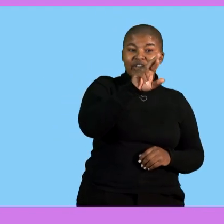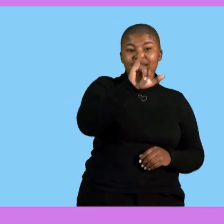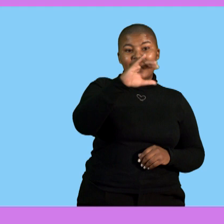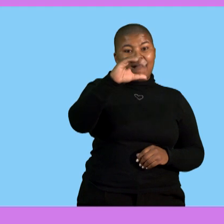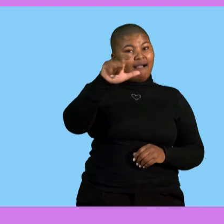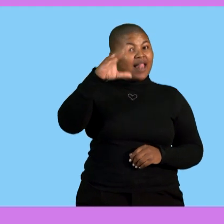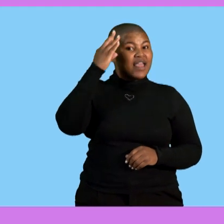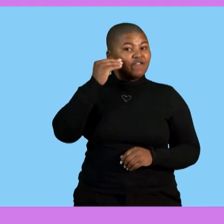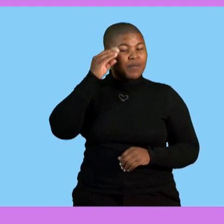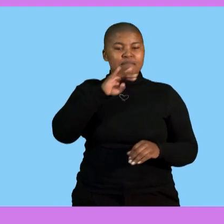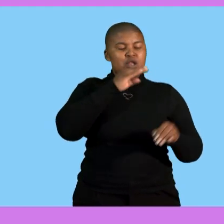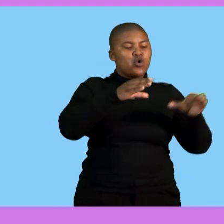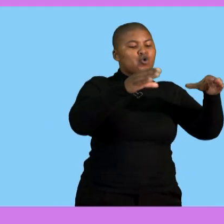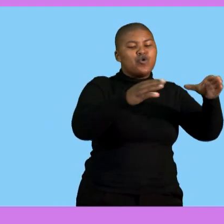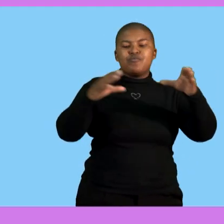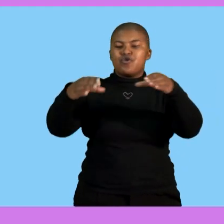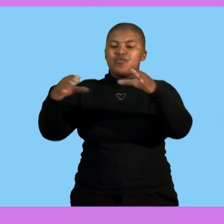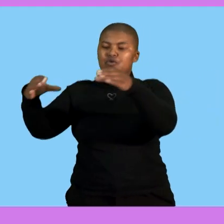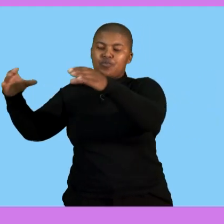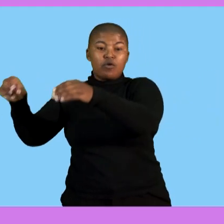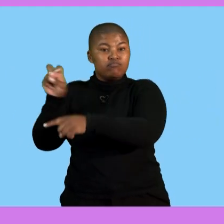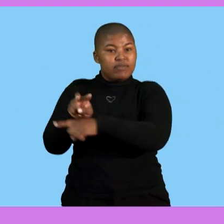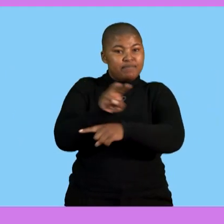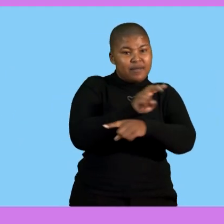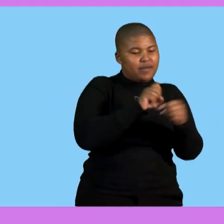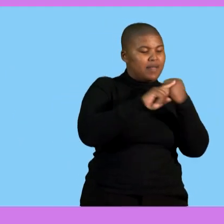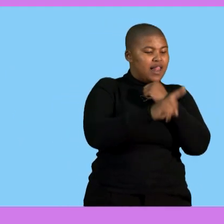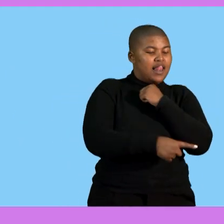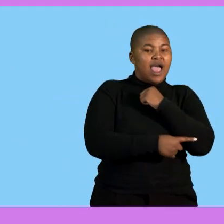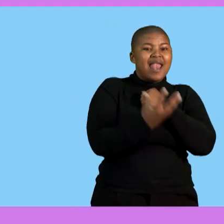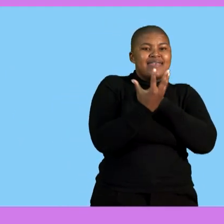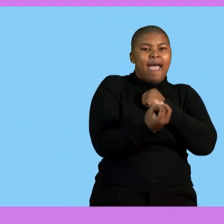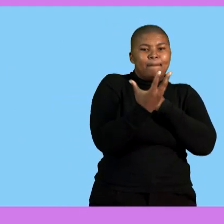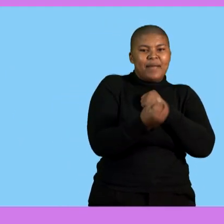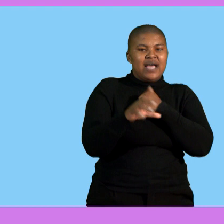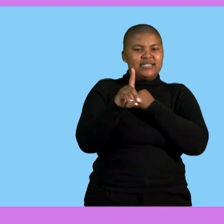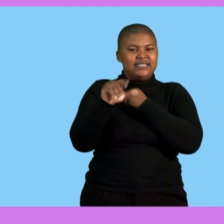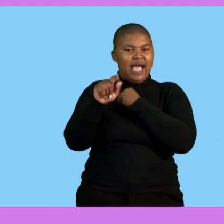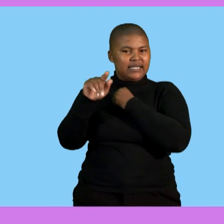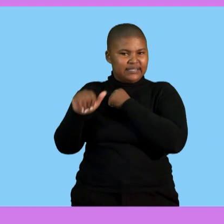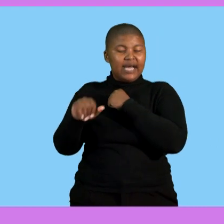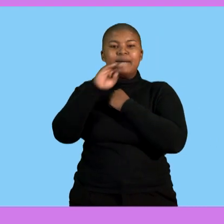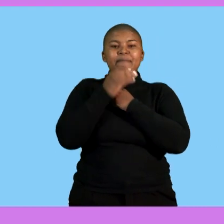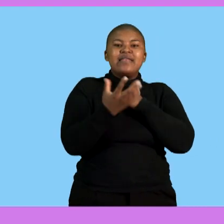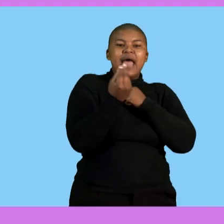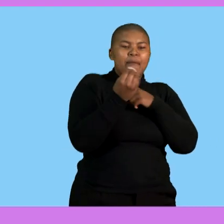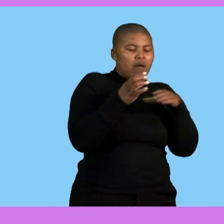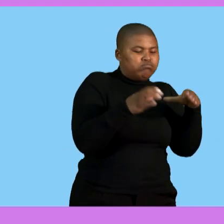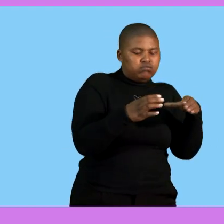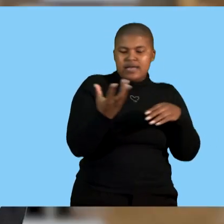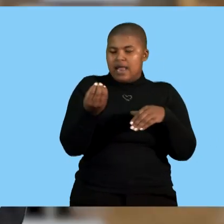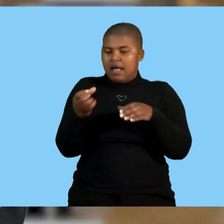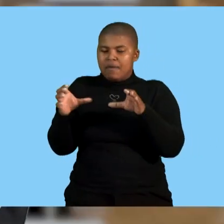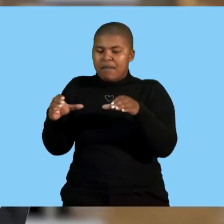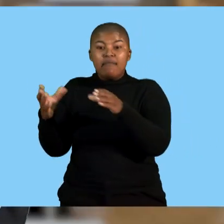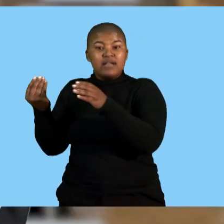it can be observed. Then we have lastly, numerical data. It's grouping of data by numbers of which it